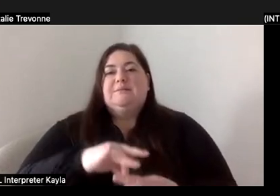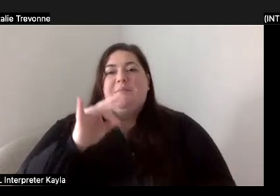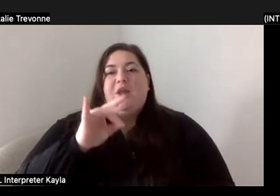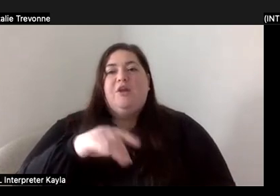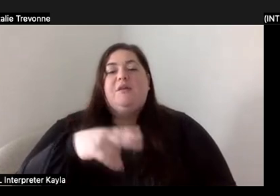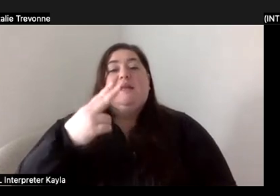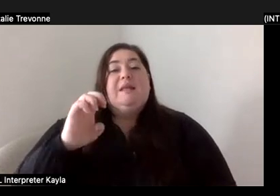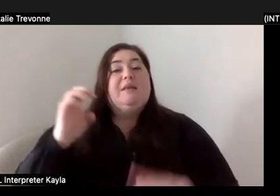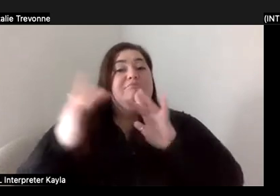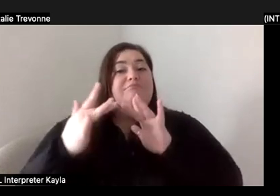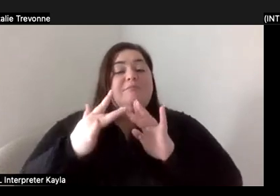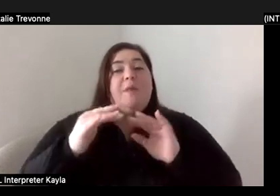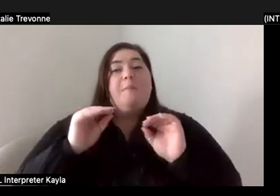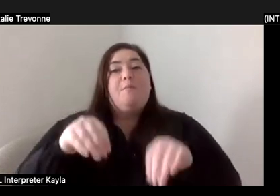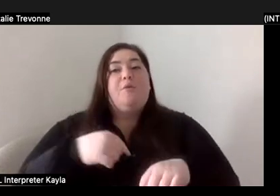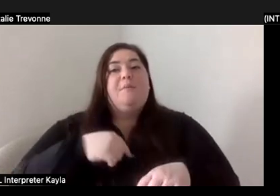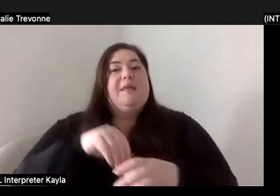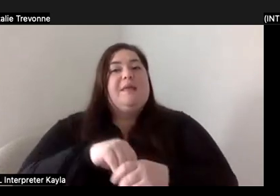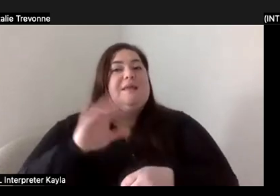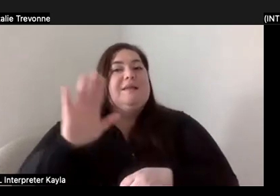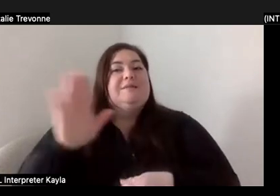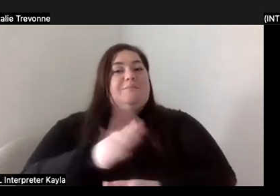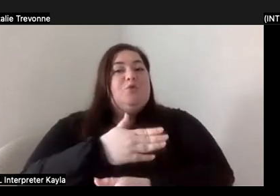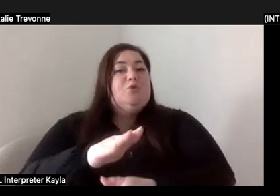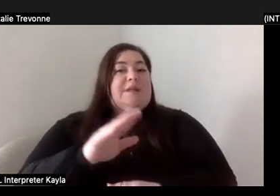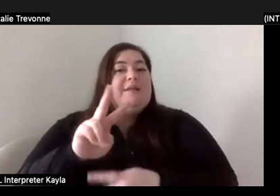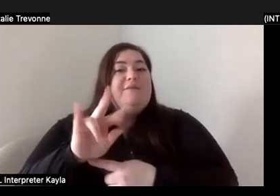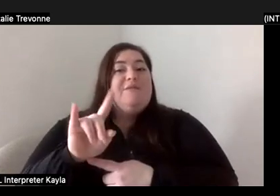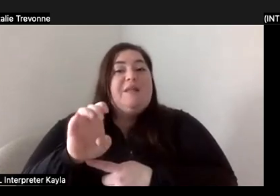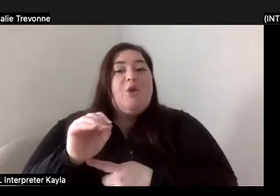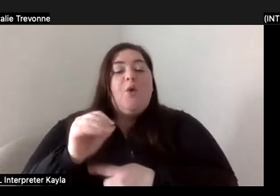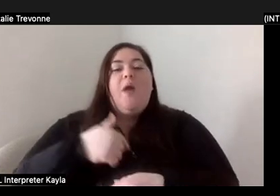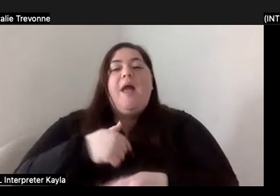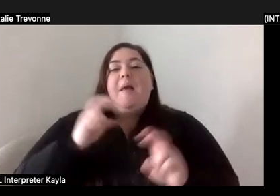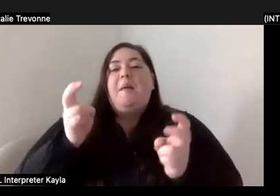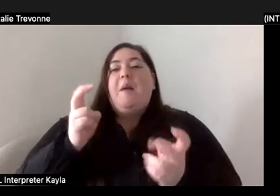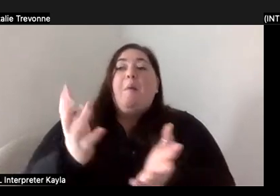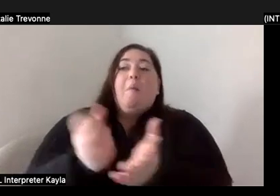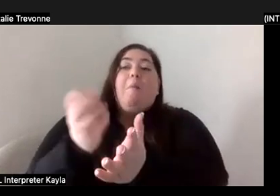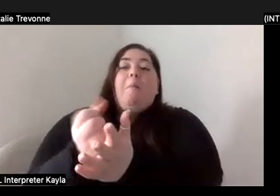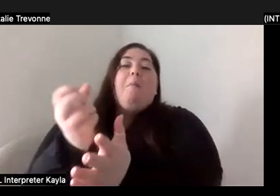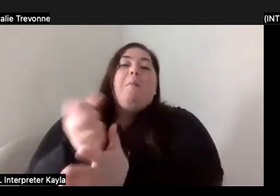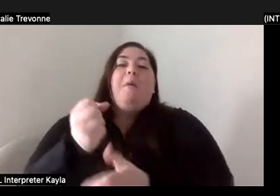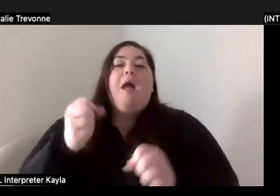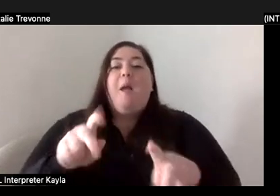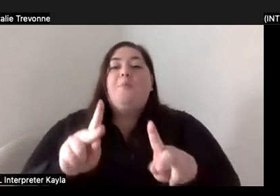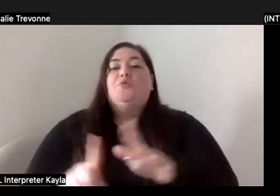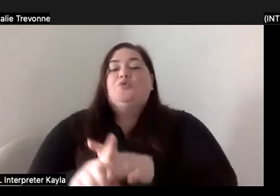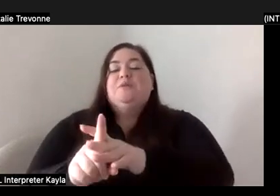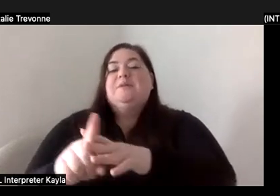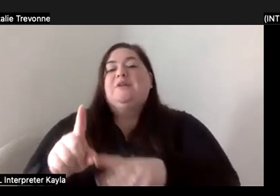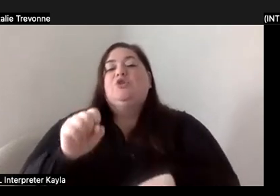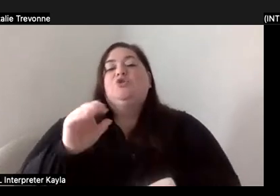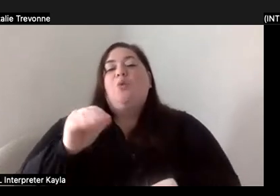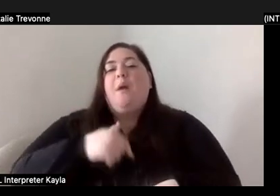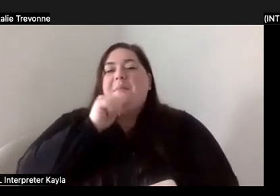music videos. So I'm kind of an opportunist. And I'm not like trying. So in that regard, I don't run into obstacles.